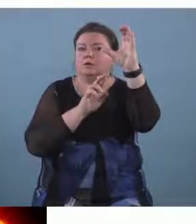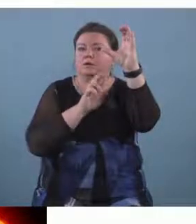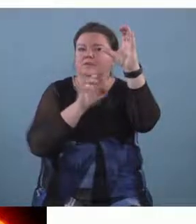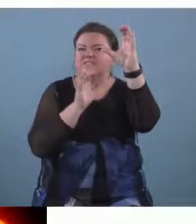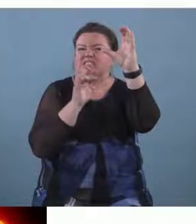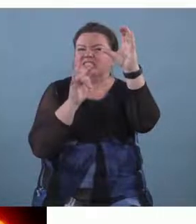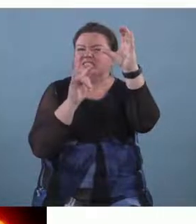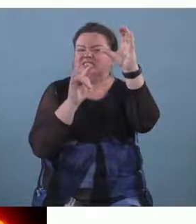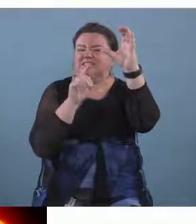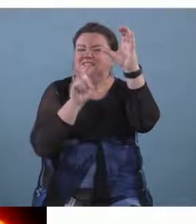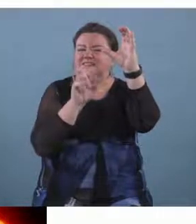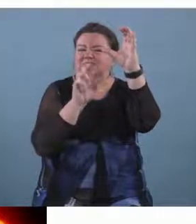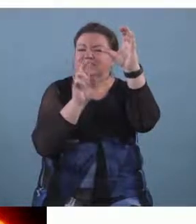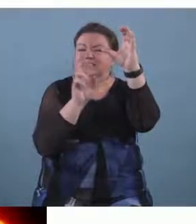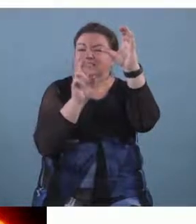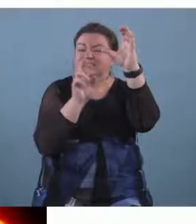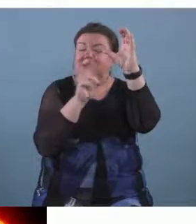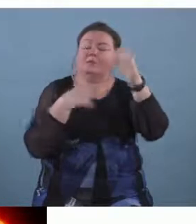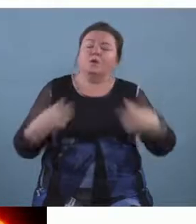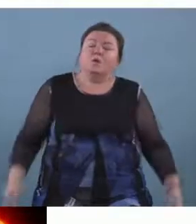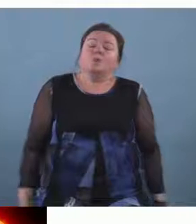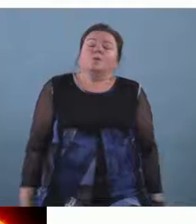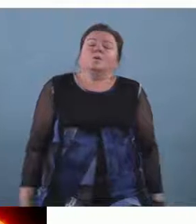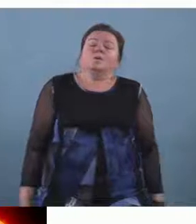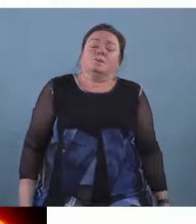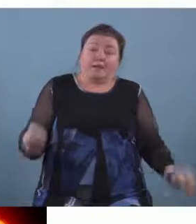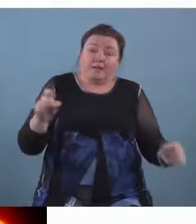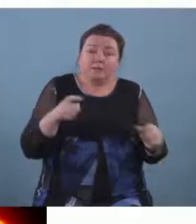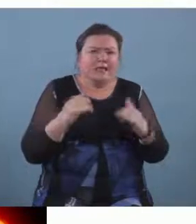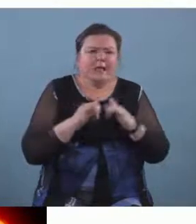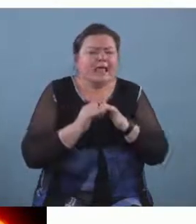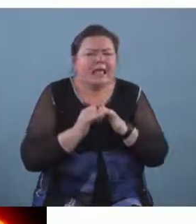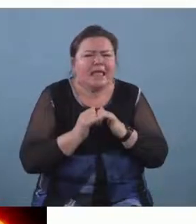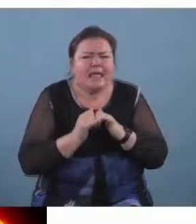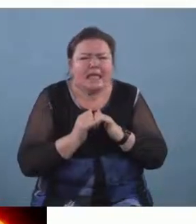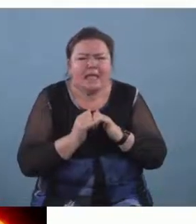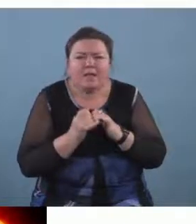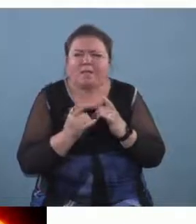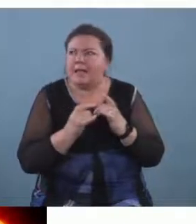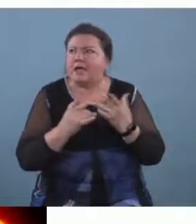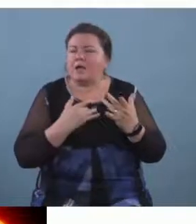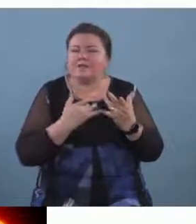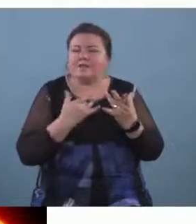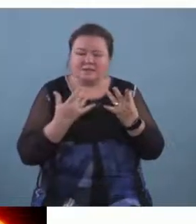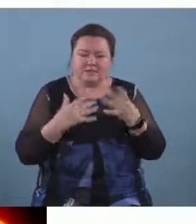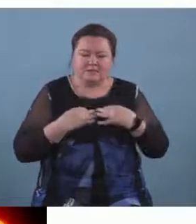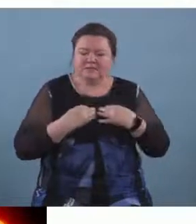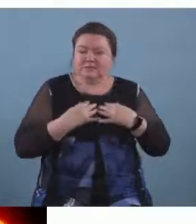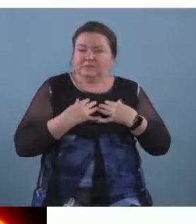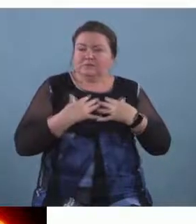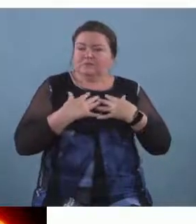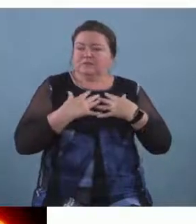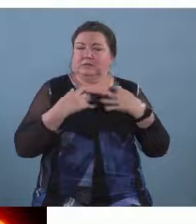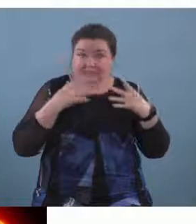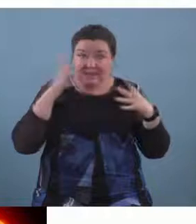hold onto my seat so how do we create that sense of heat do we create tension did the music get